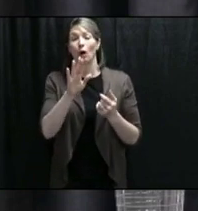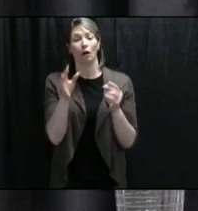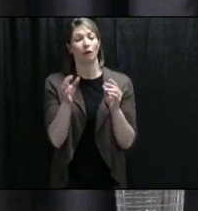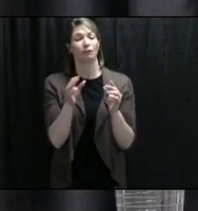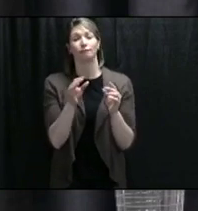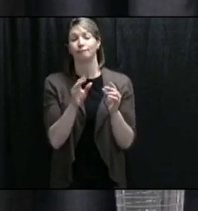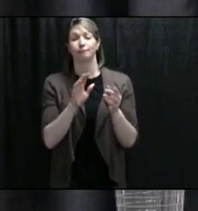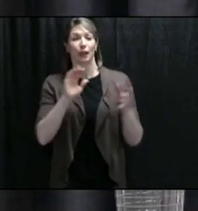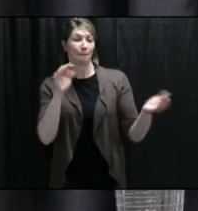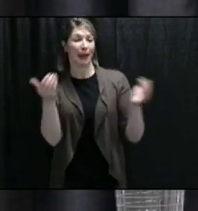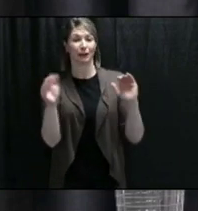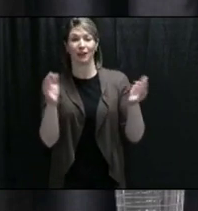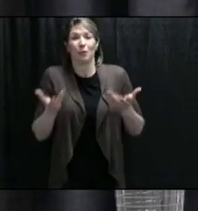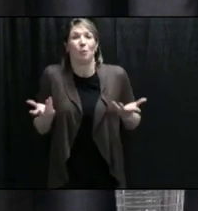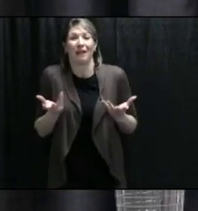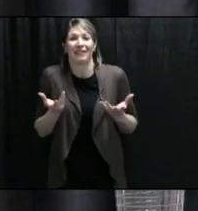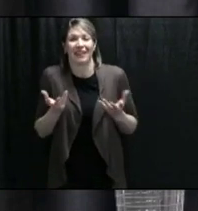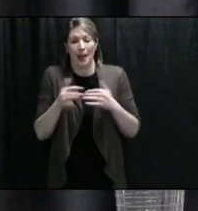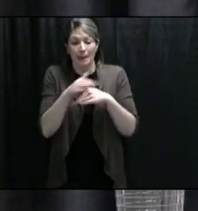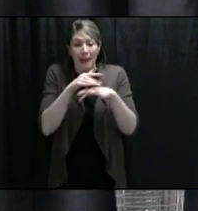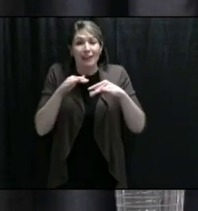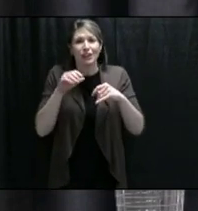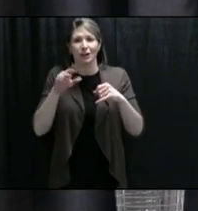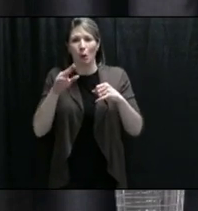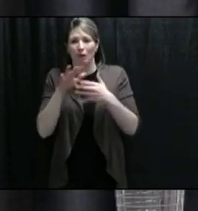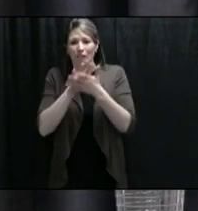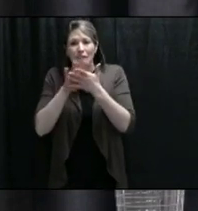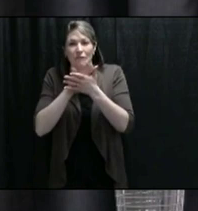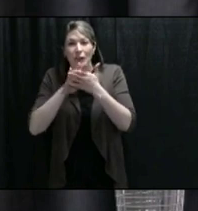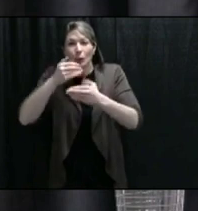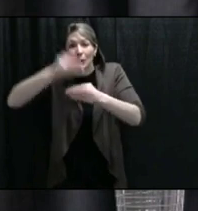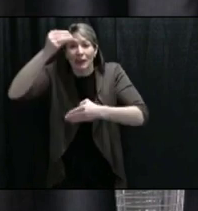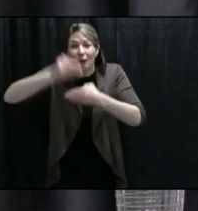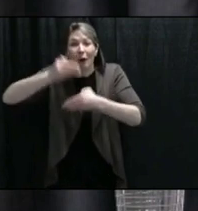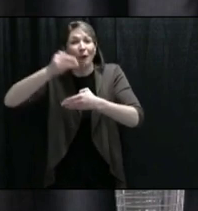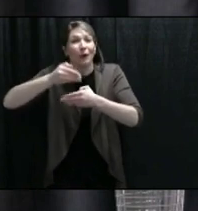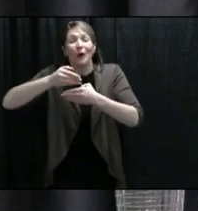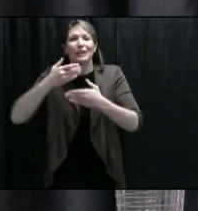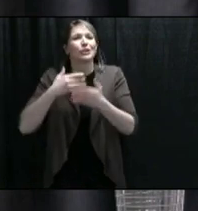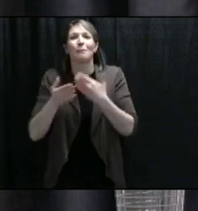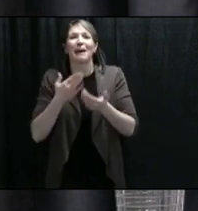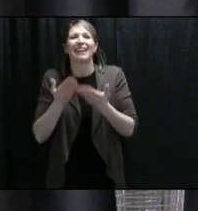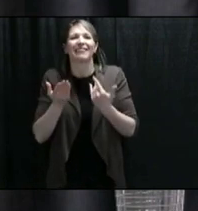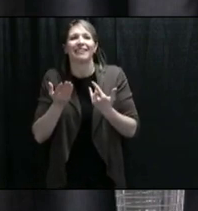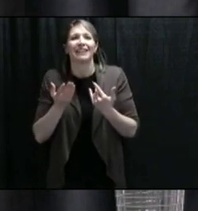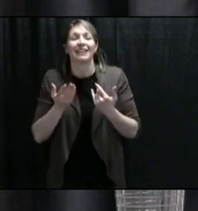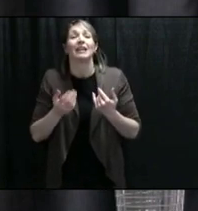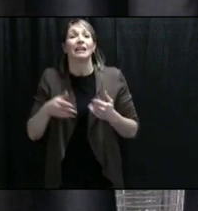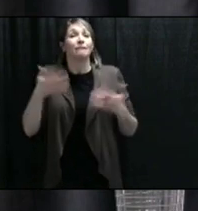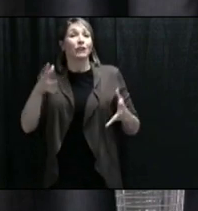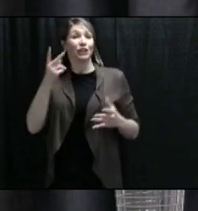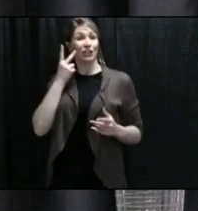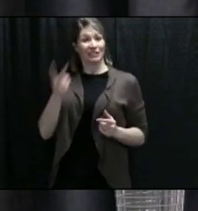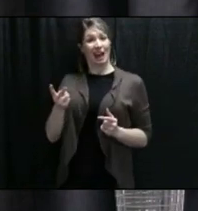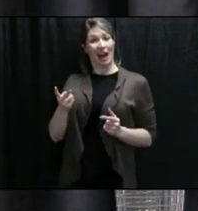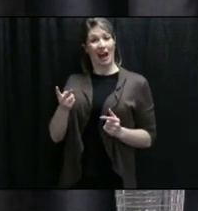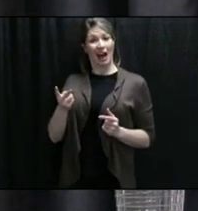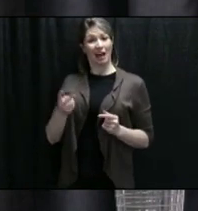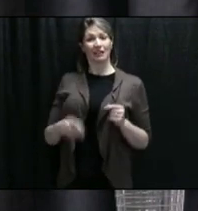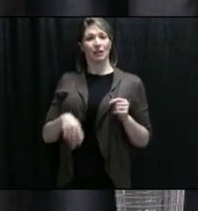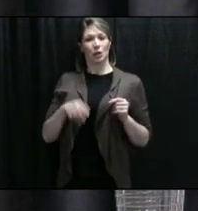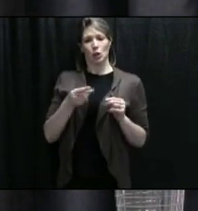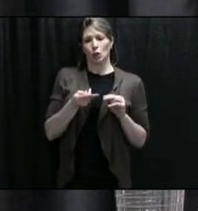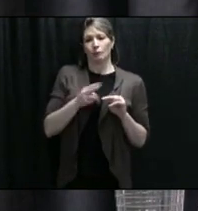once we go from four in one day to 16 the next to 64 the day after that,